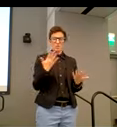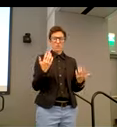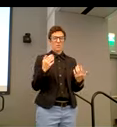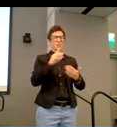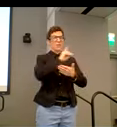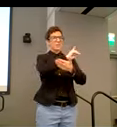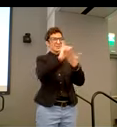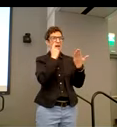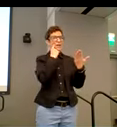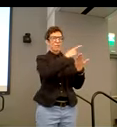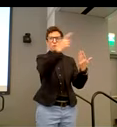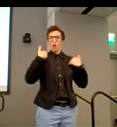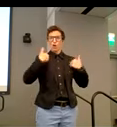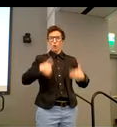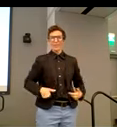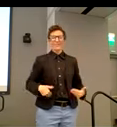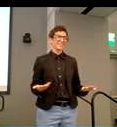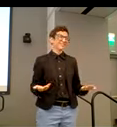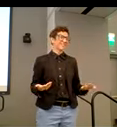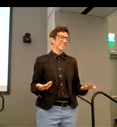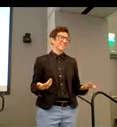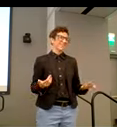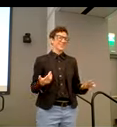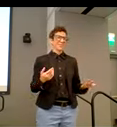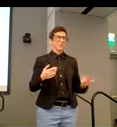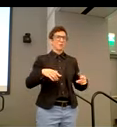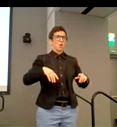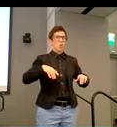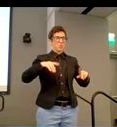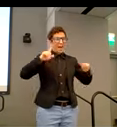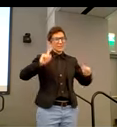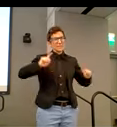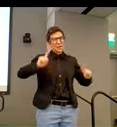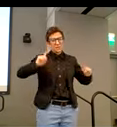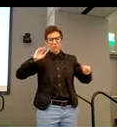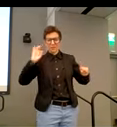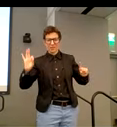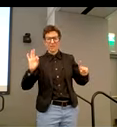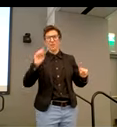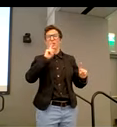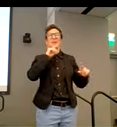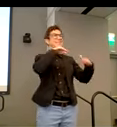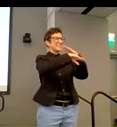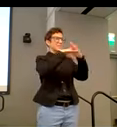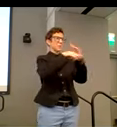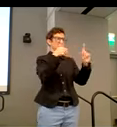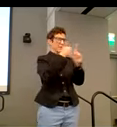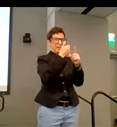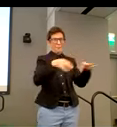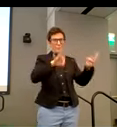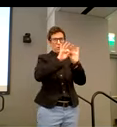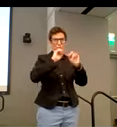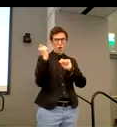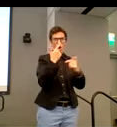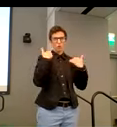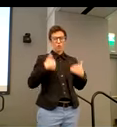designed for humans and, and that accessibility is so important. So. Yes. Thank you so much. And,